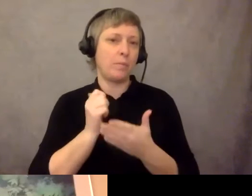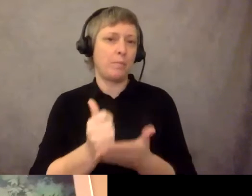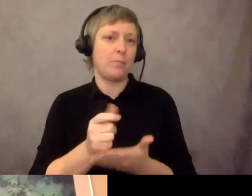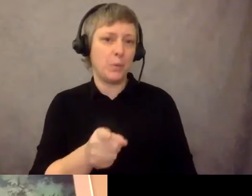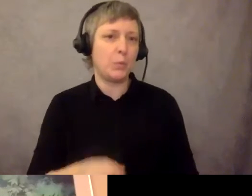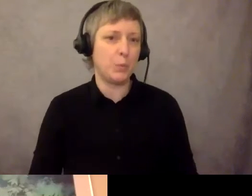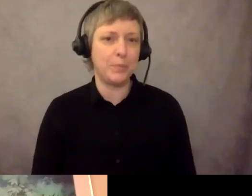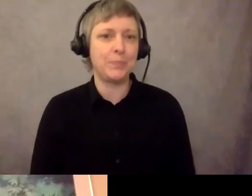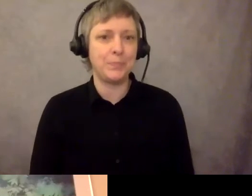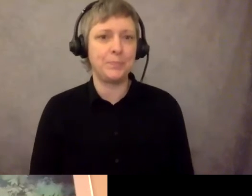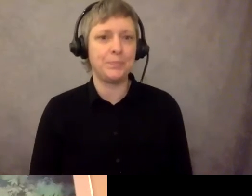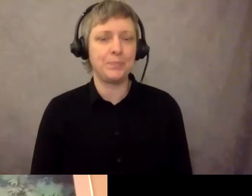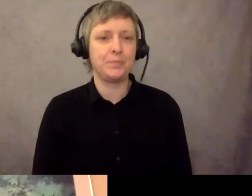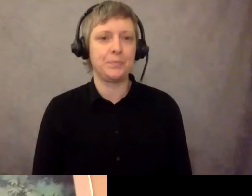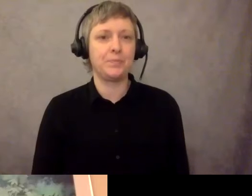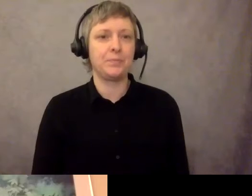Thanks, Victor.